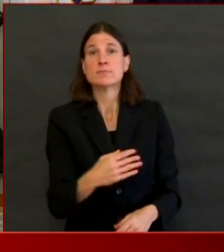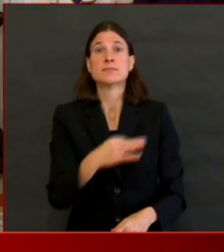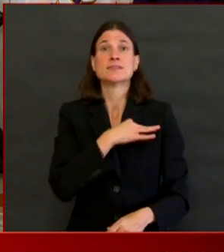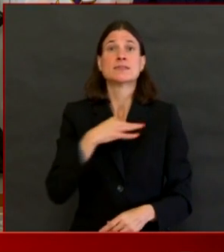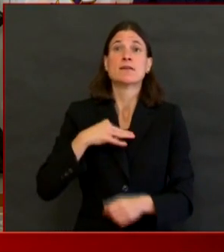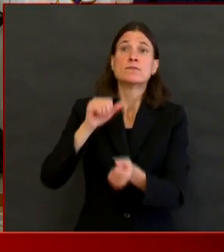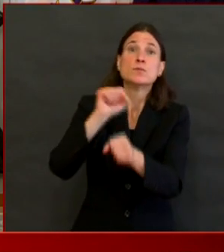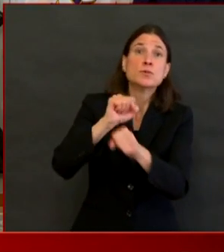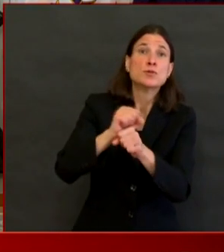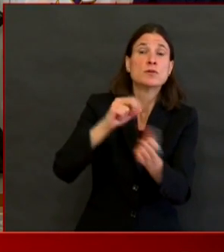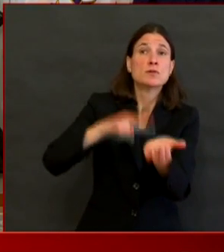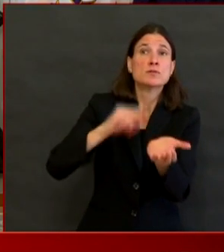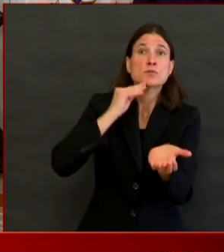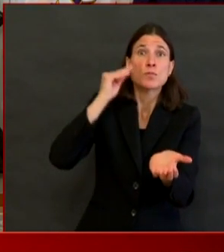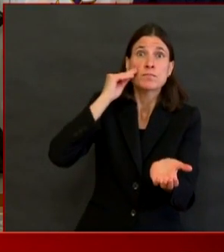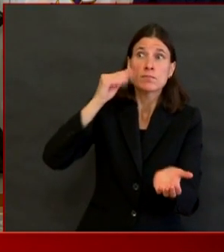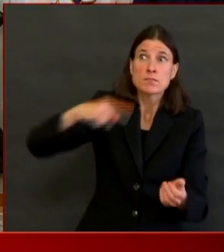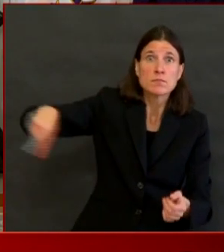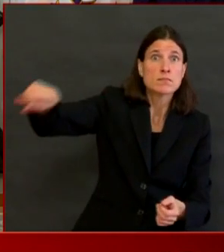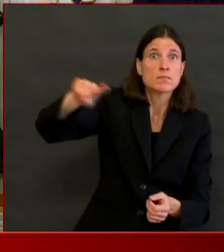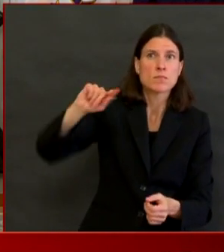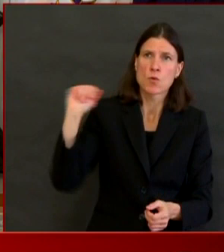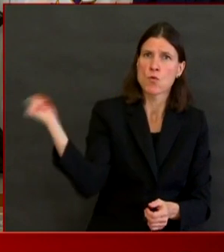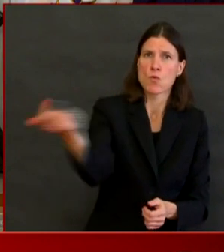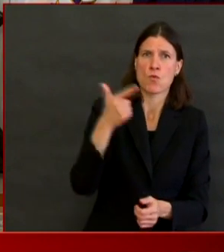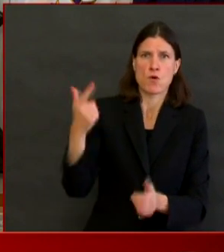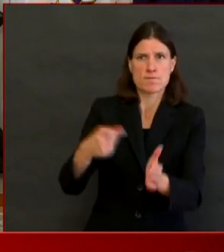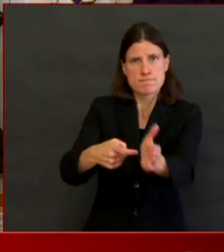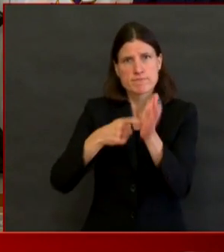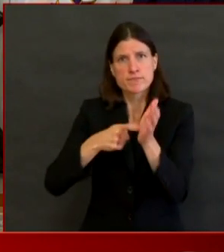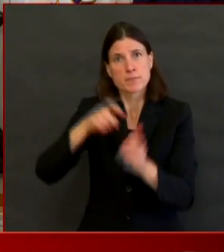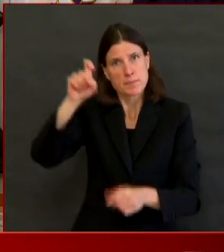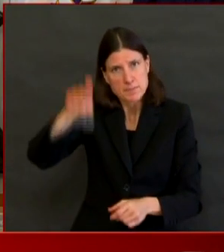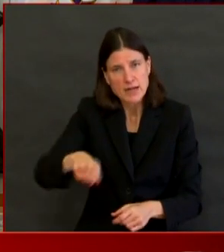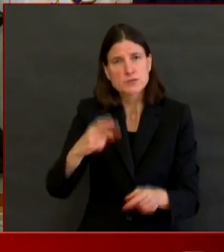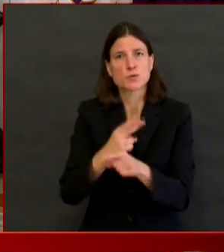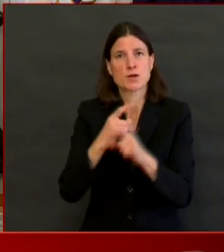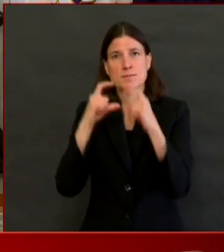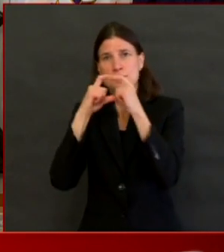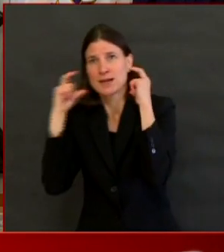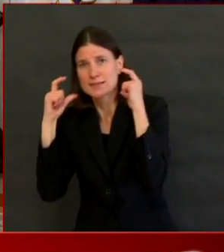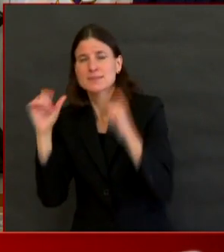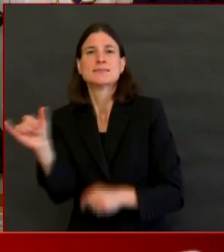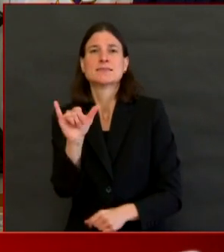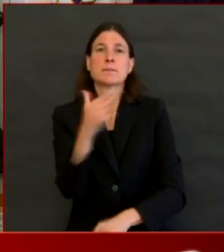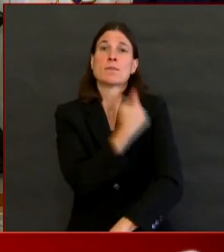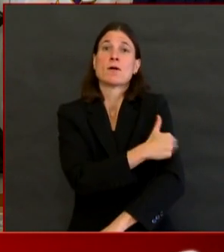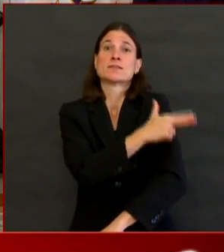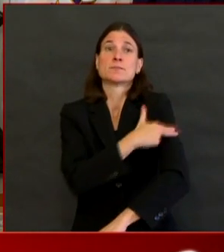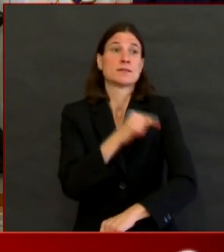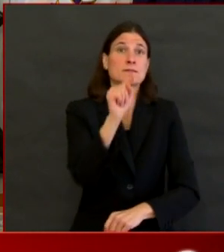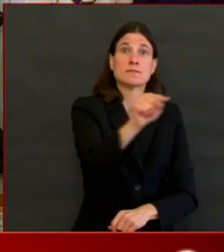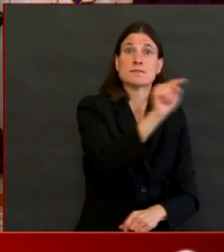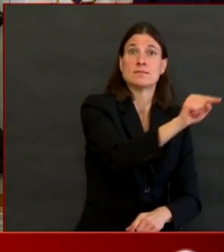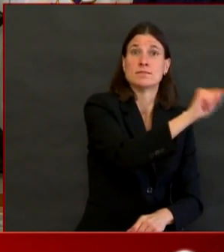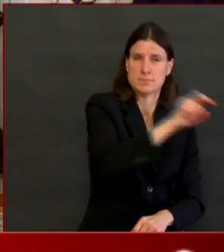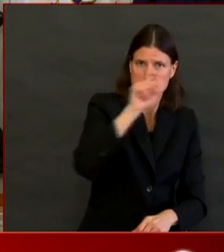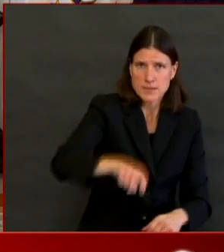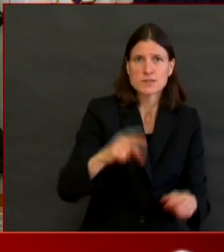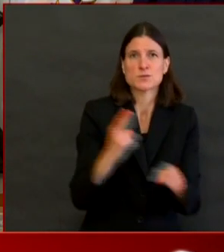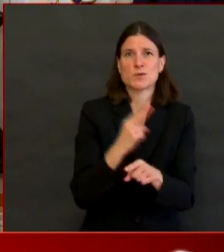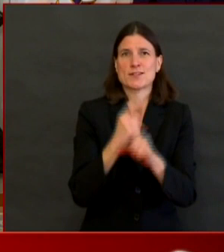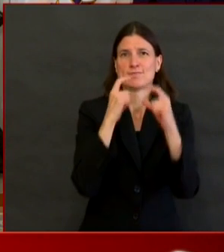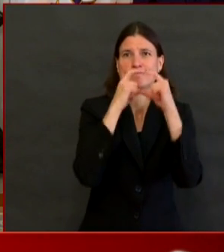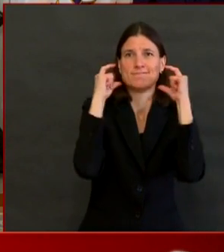We understand that the message to families to not visit